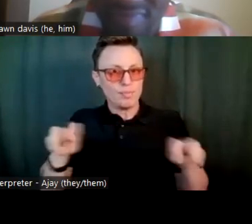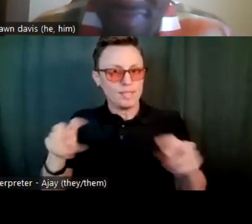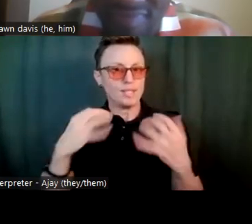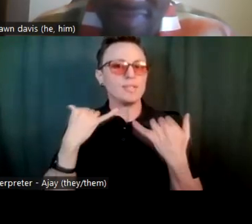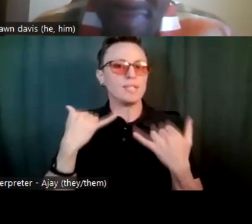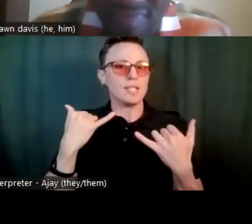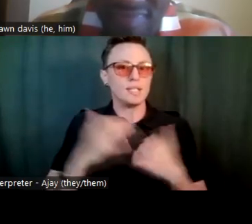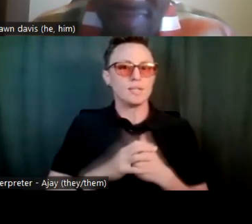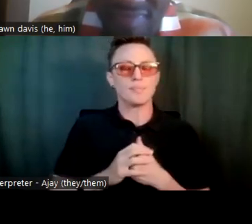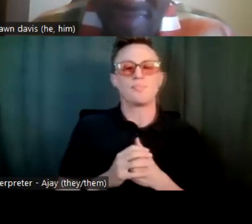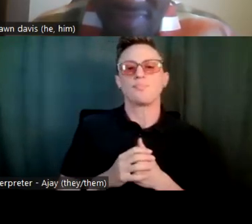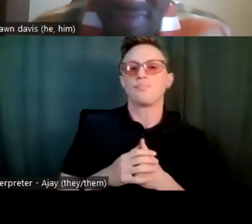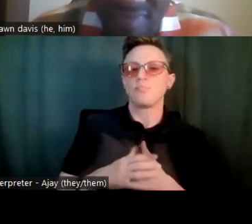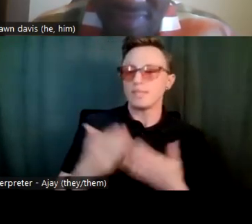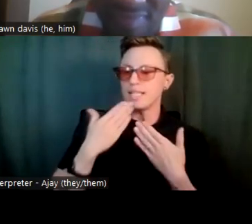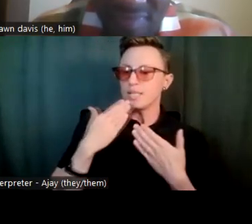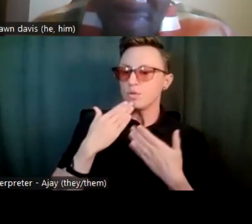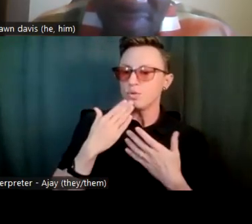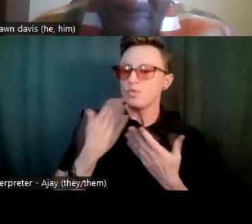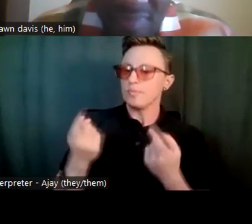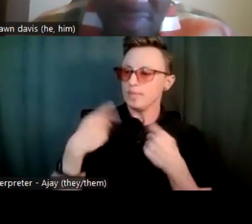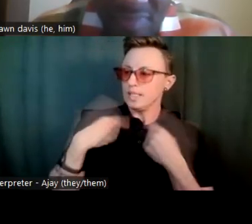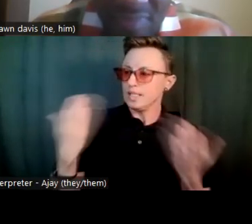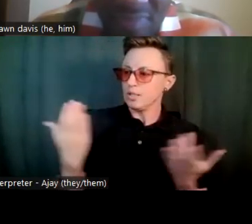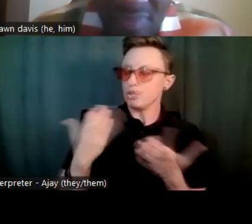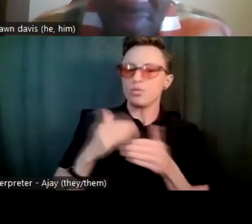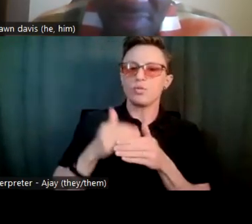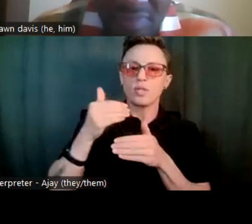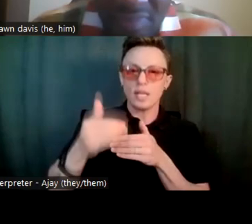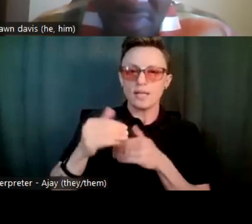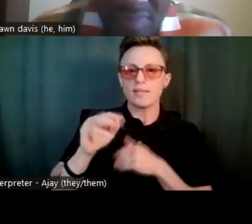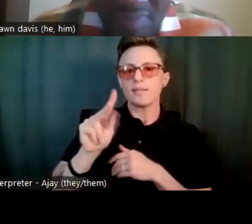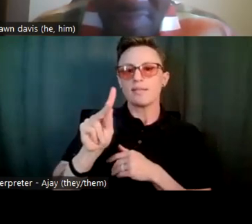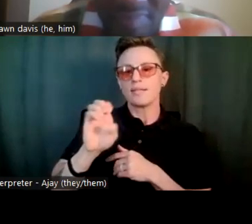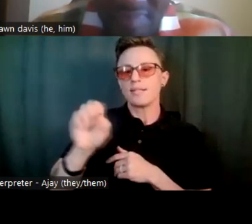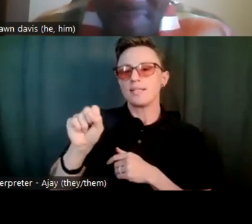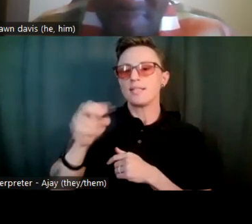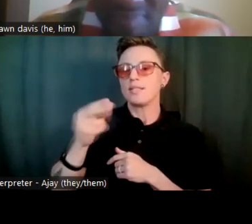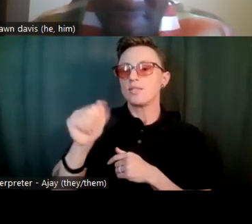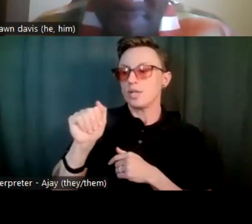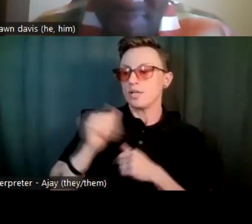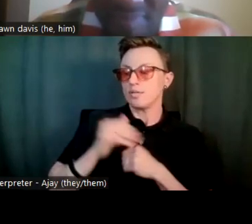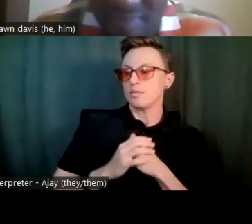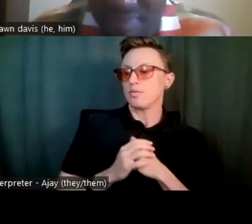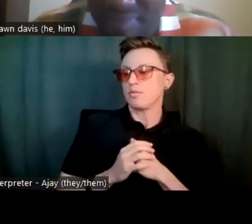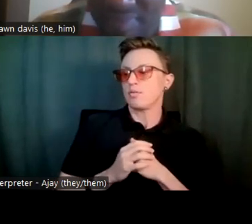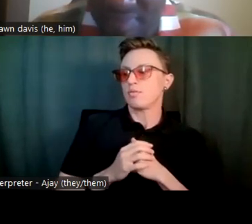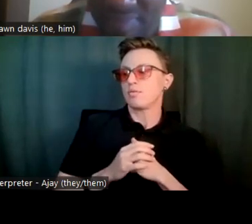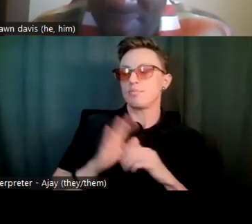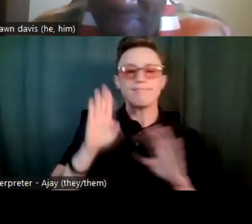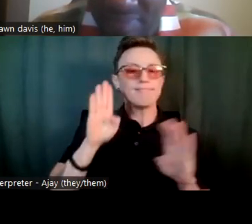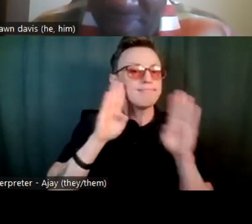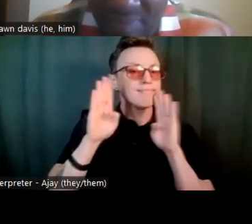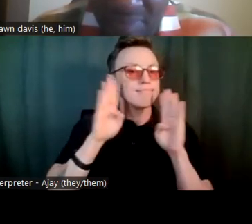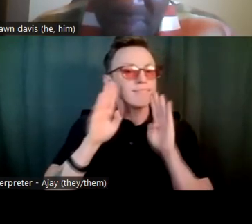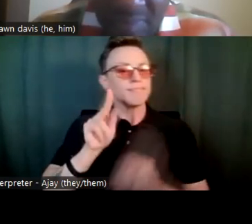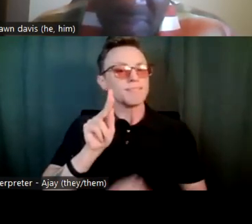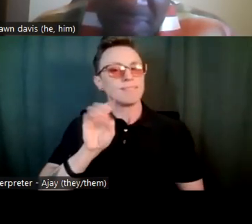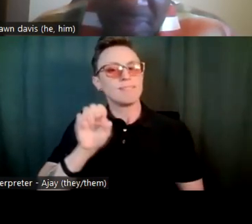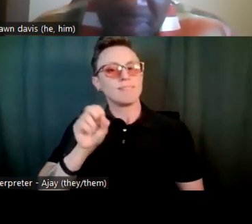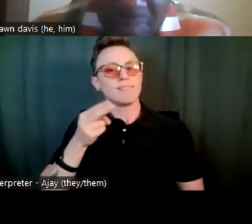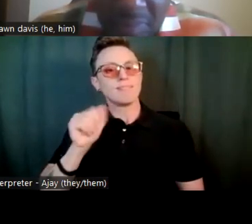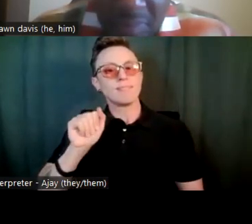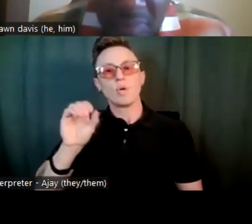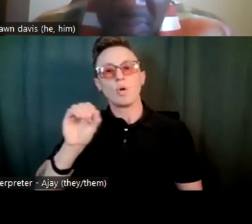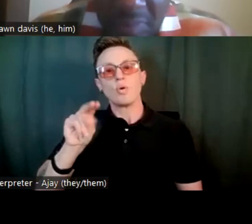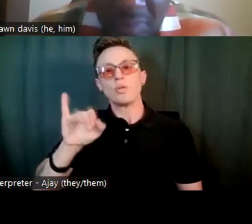And thank you for being here with us. Next will be Miss Keisha. Hi, I am Keisha O'Neill,